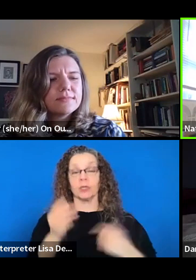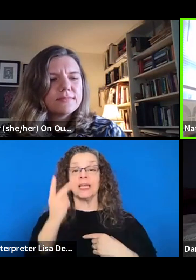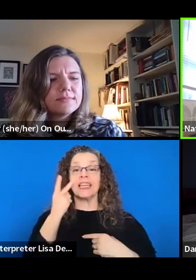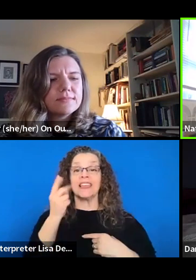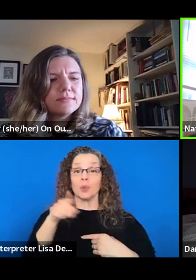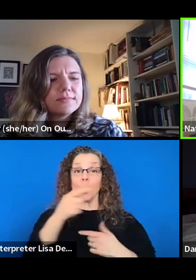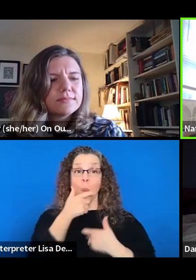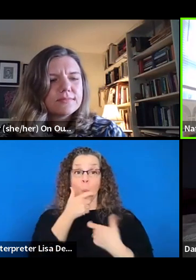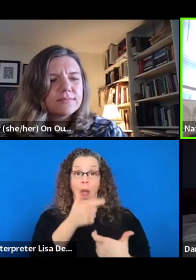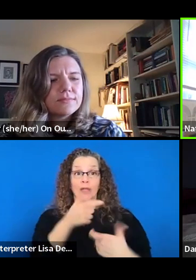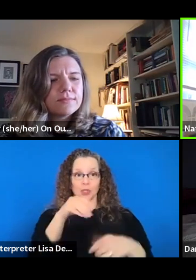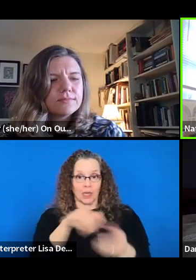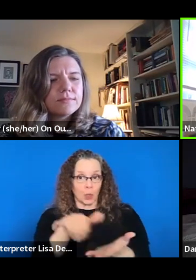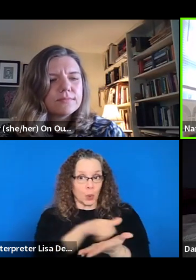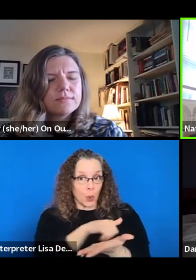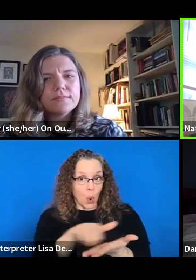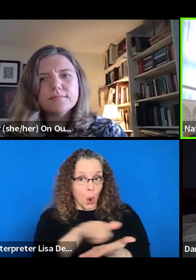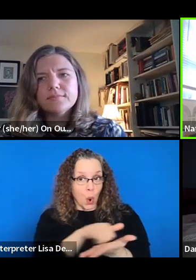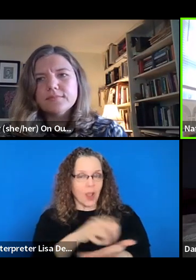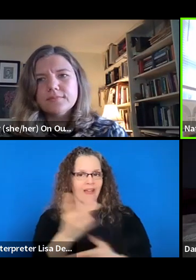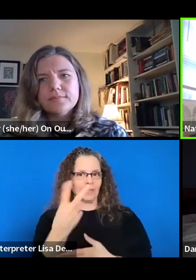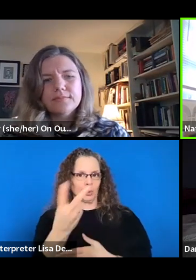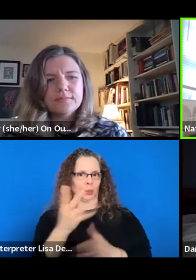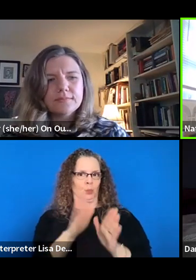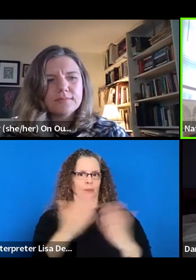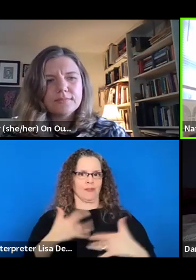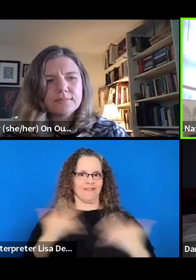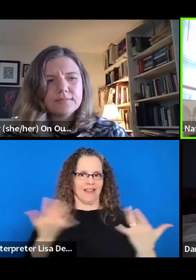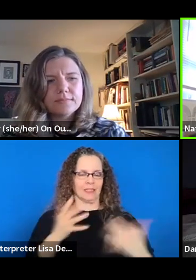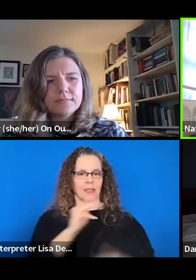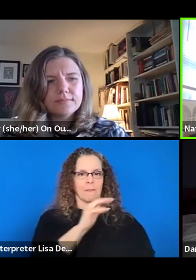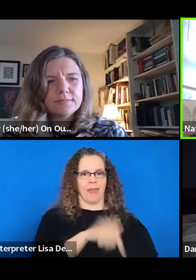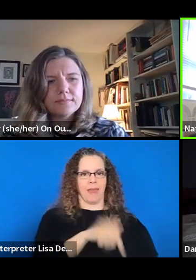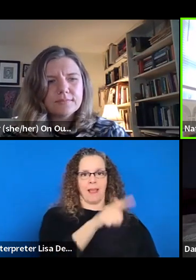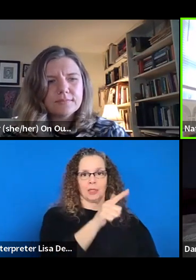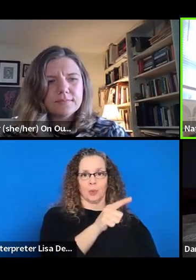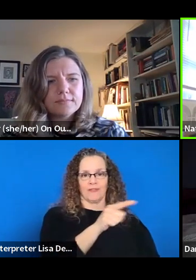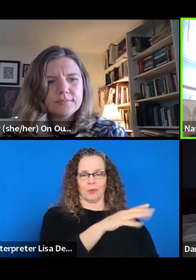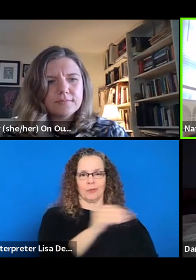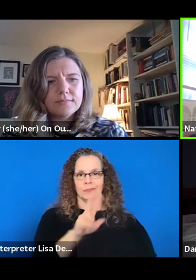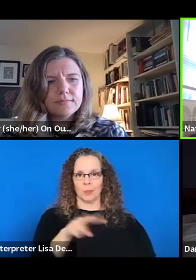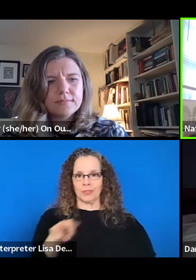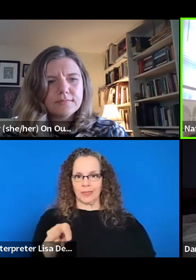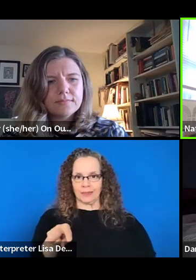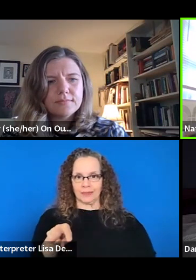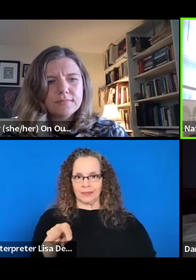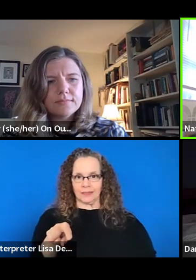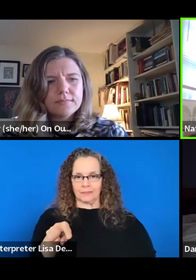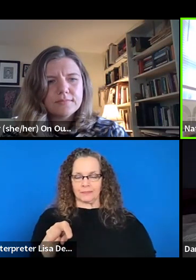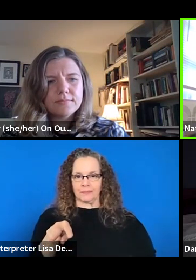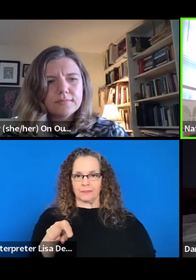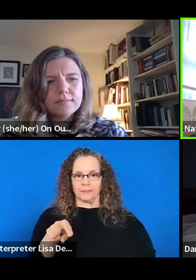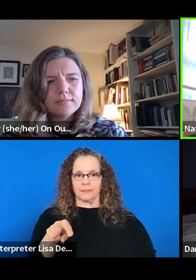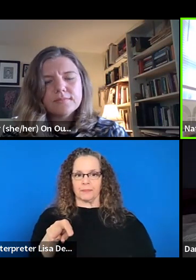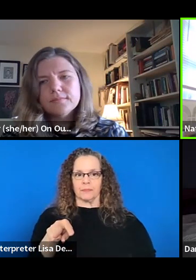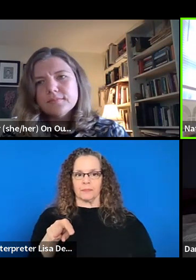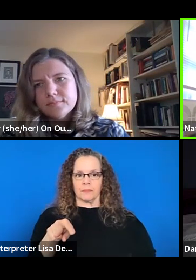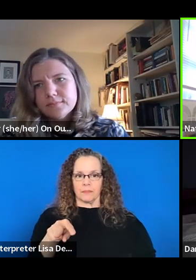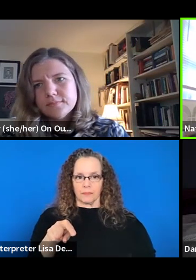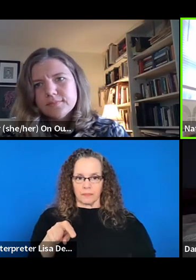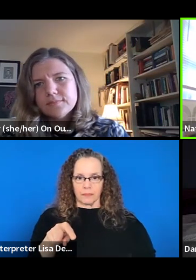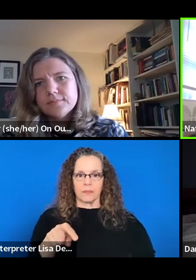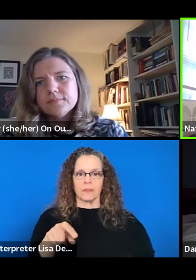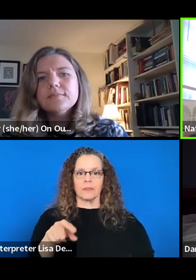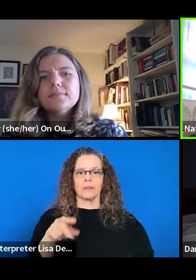York, we're doing two book events, um, May 21st and 22nd, um, while Burdine is in the U S